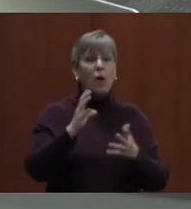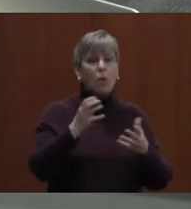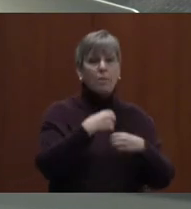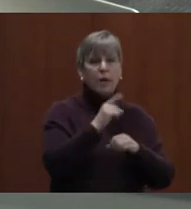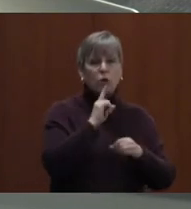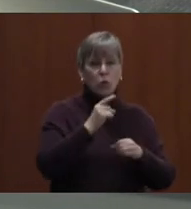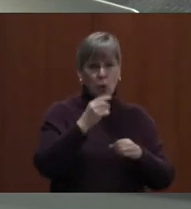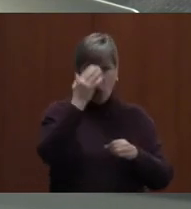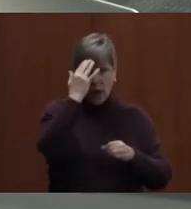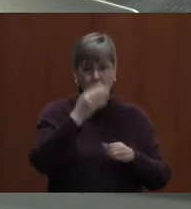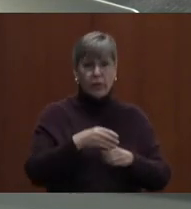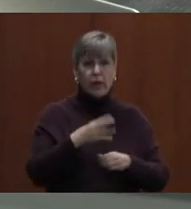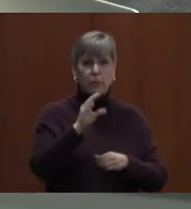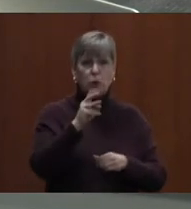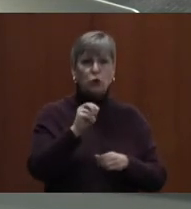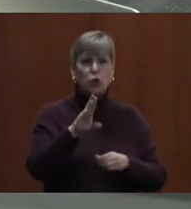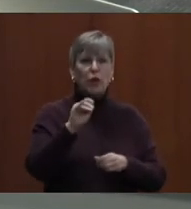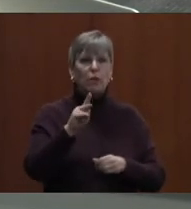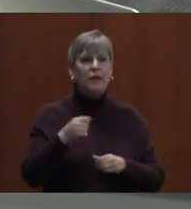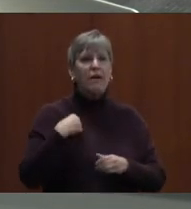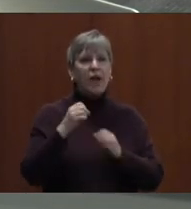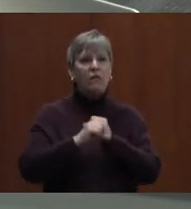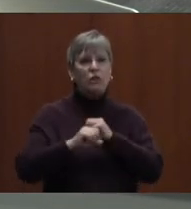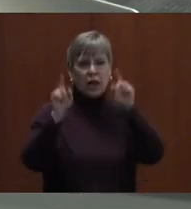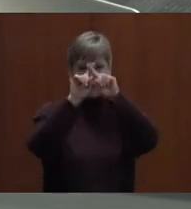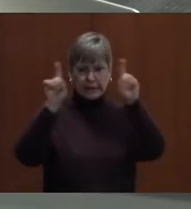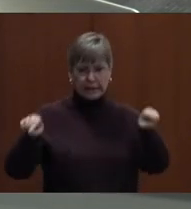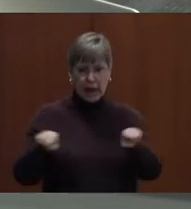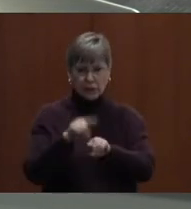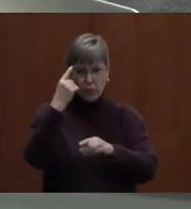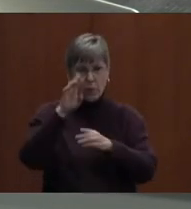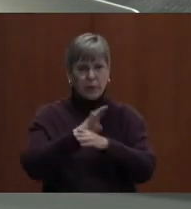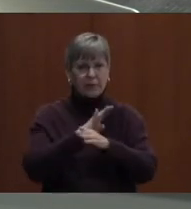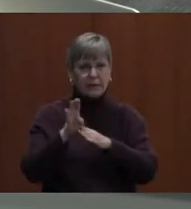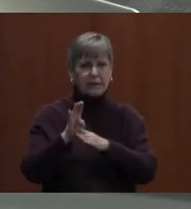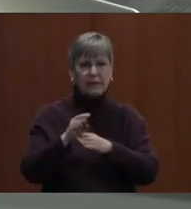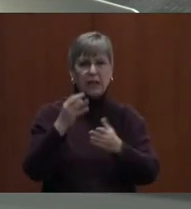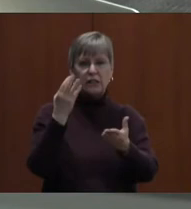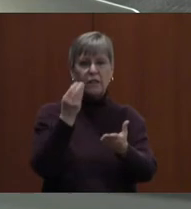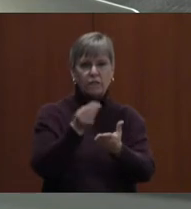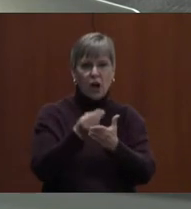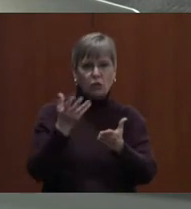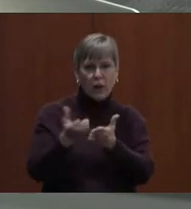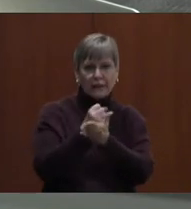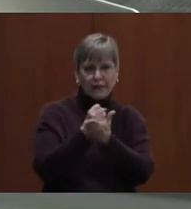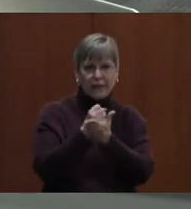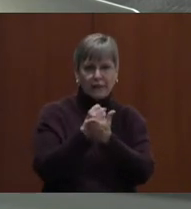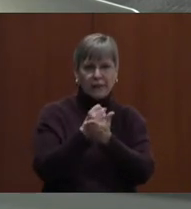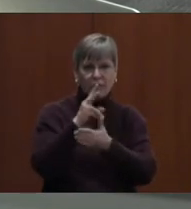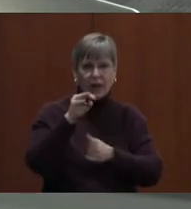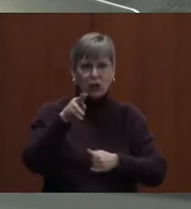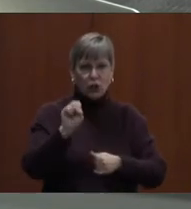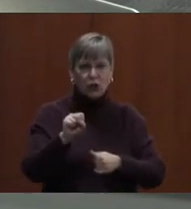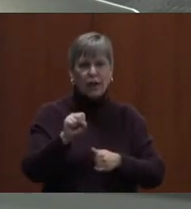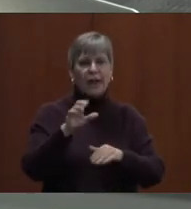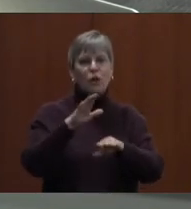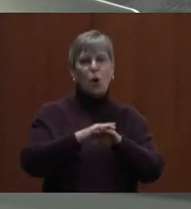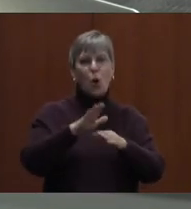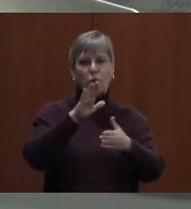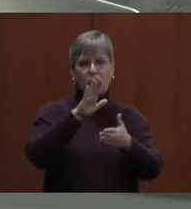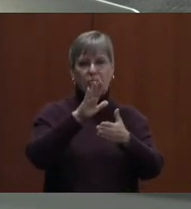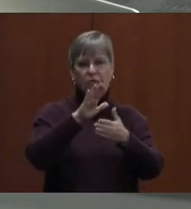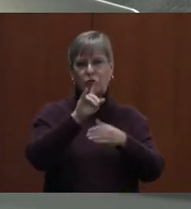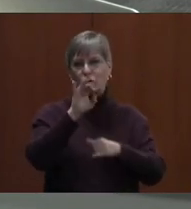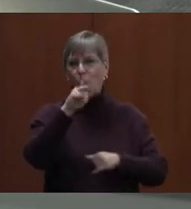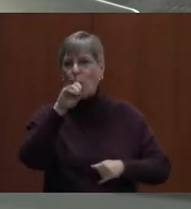booster clubs often have advertising signs for businesses as a fundraising venture. Often those signs are on scoreboards,